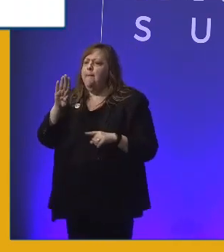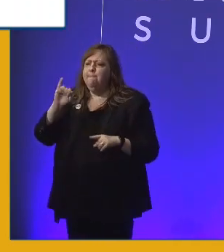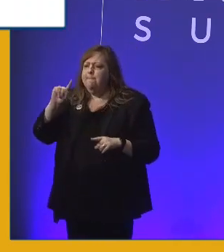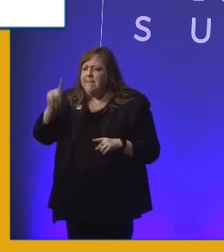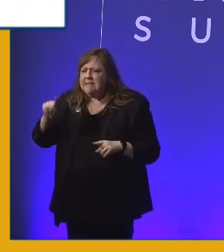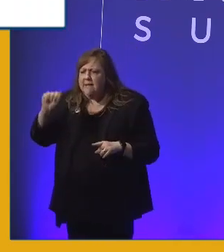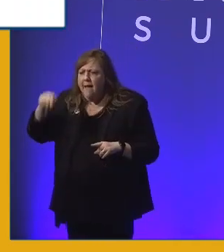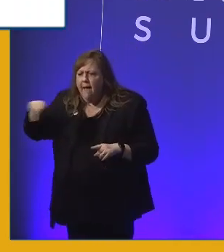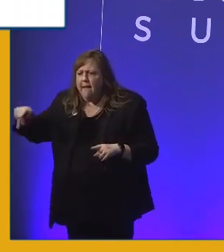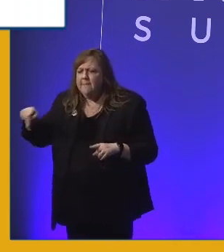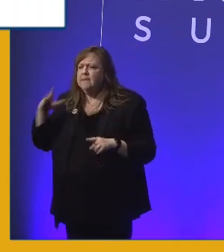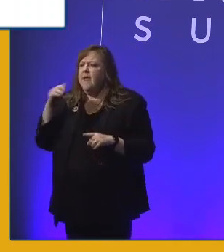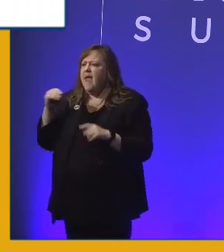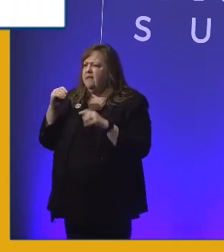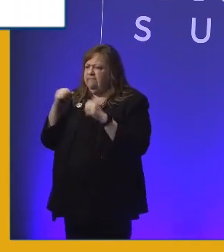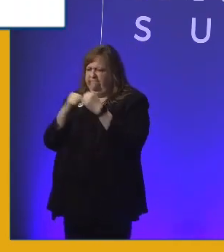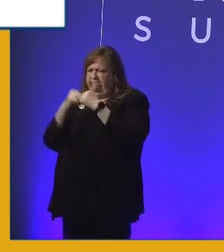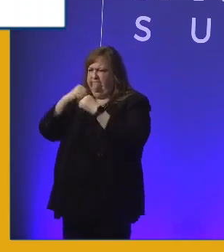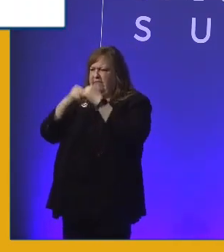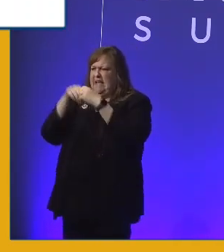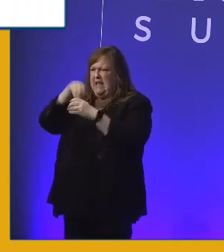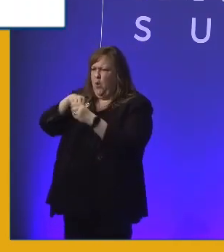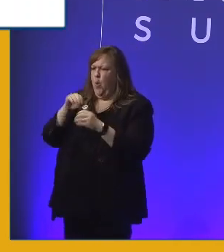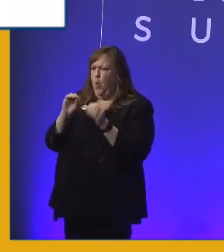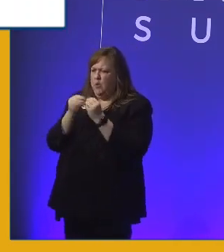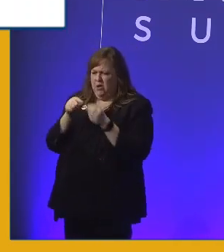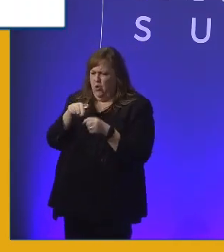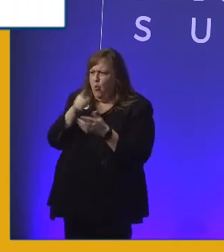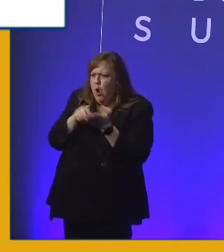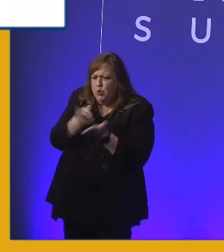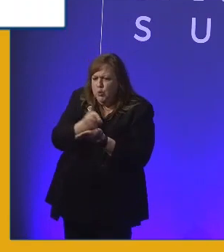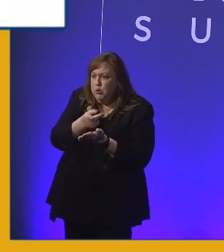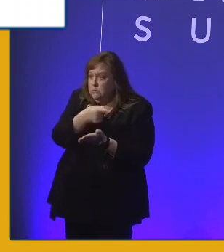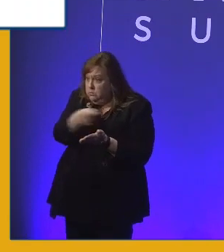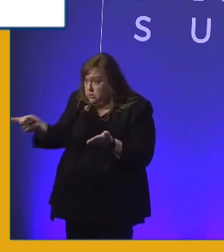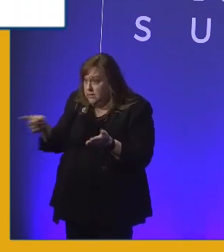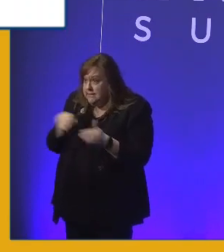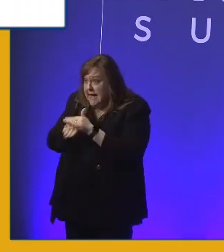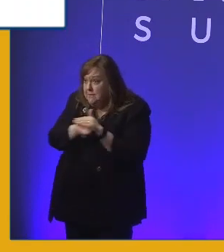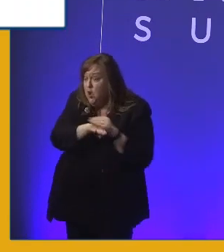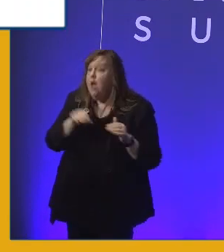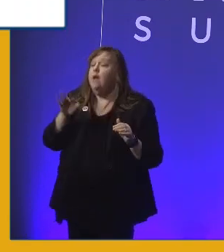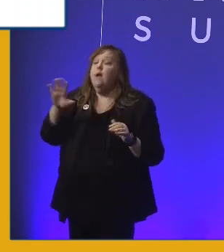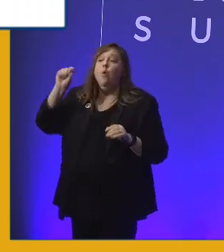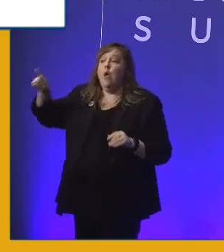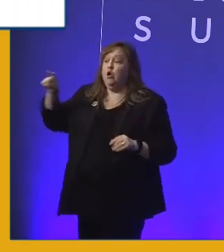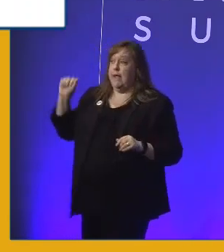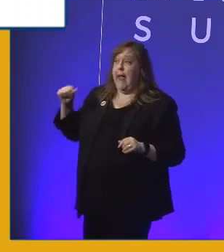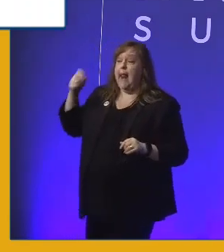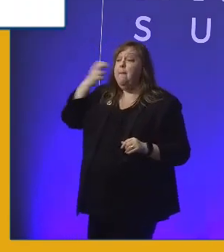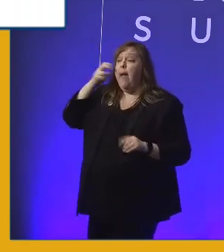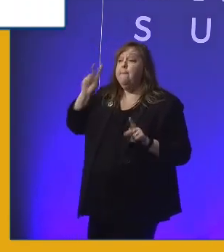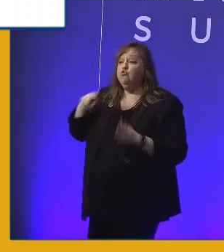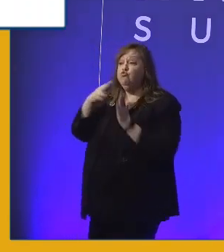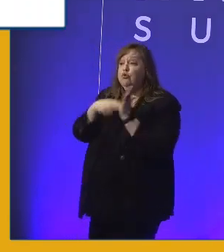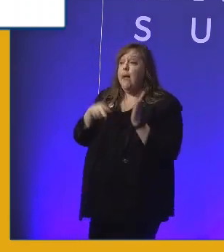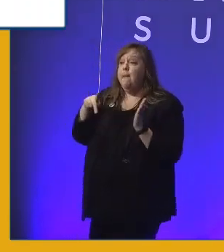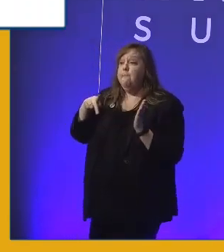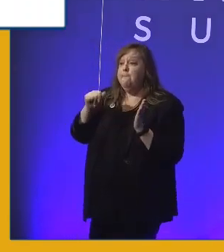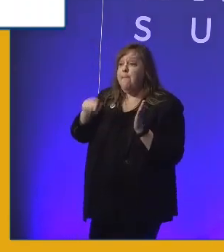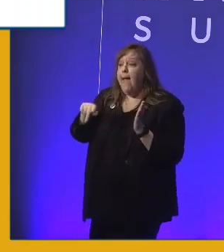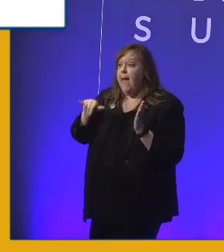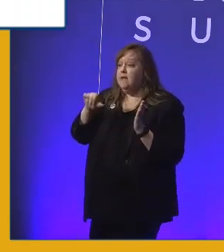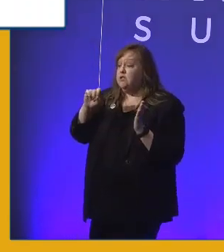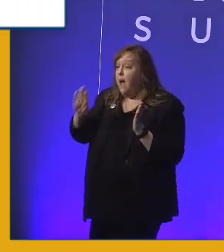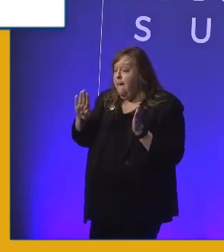the infrastructure within your organization. Is it accessible? The question you have to ask is, can a blind person read their pay slip? Can somebody with